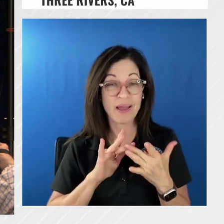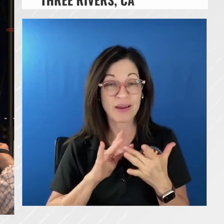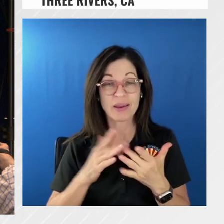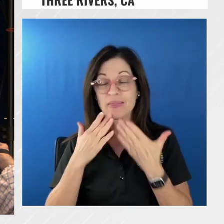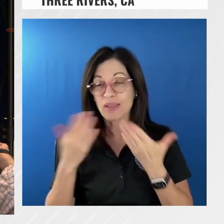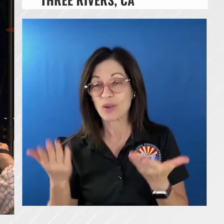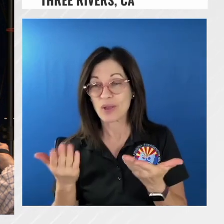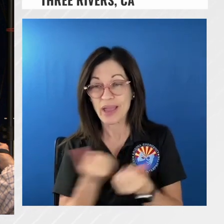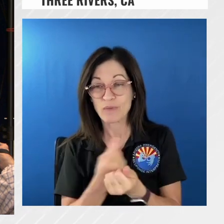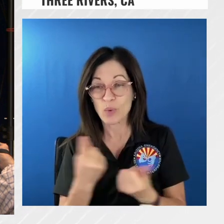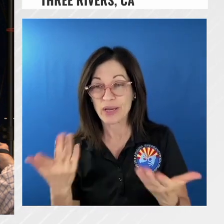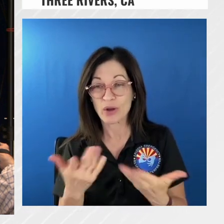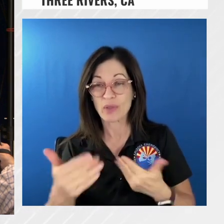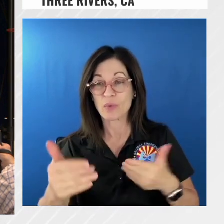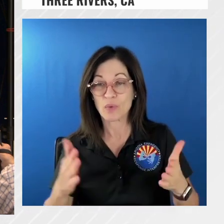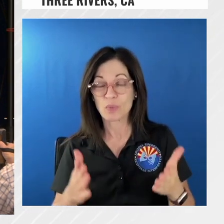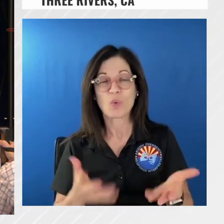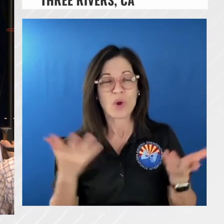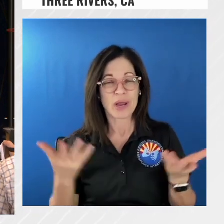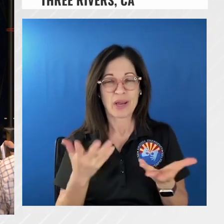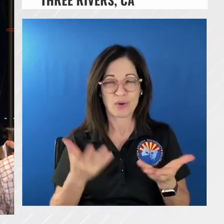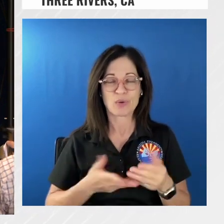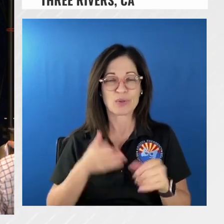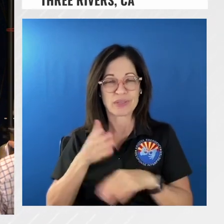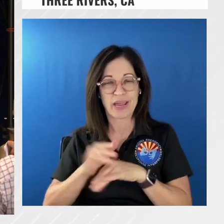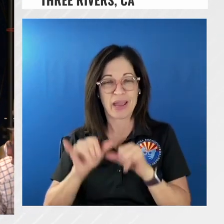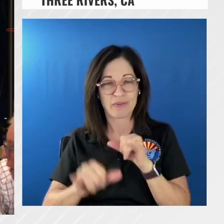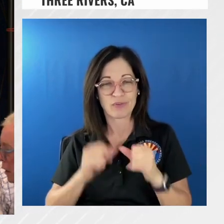around here here to talk to you afterwards for conversations appreciate it